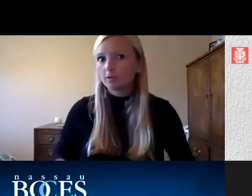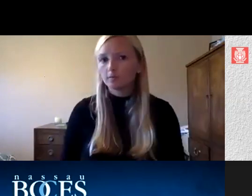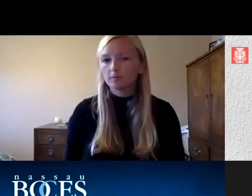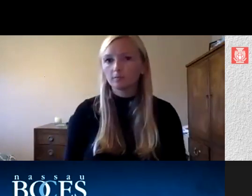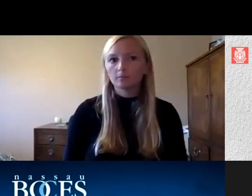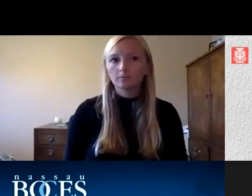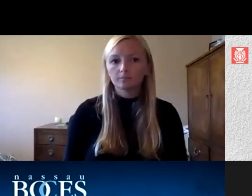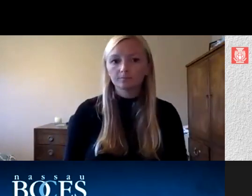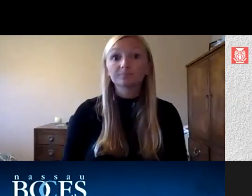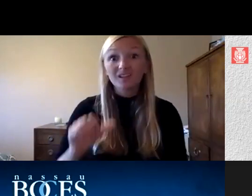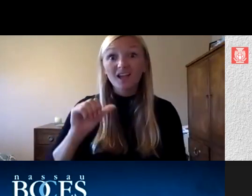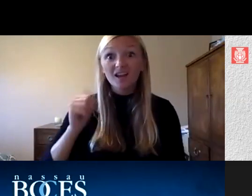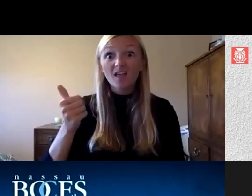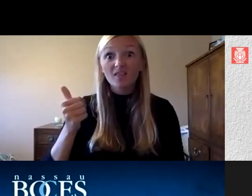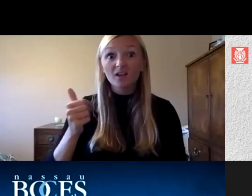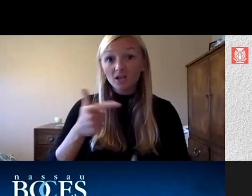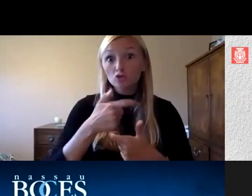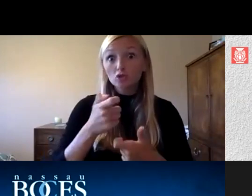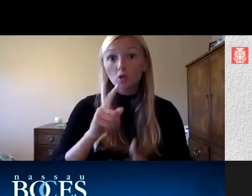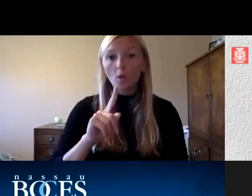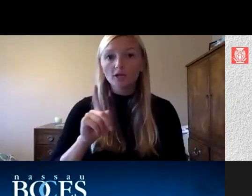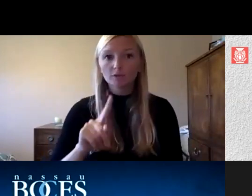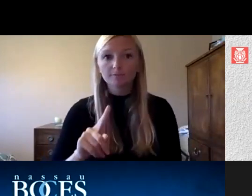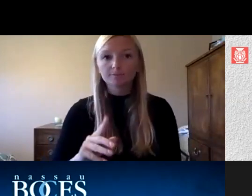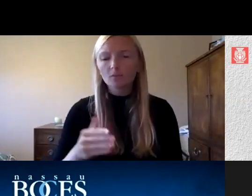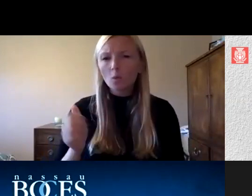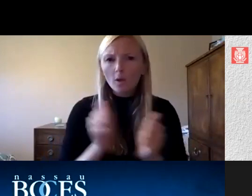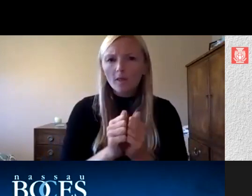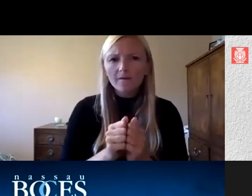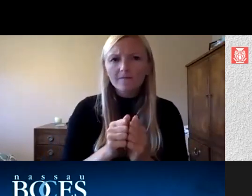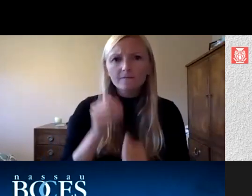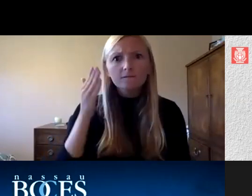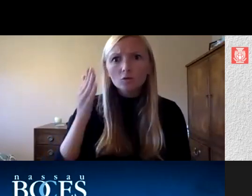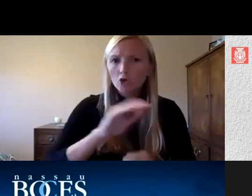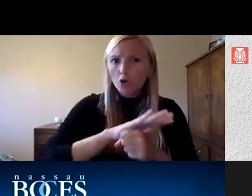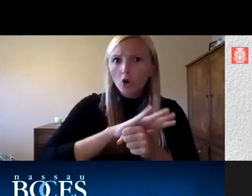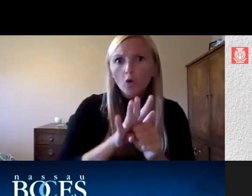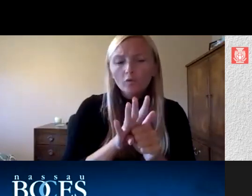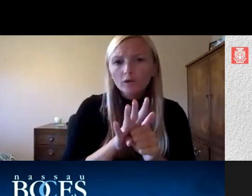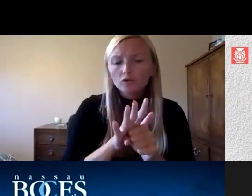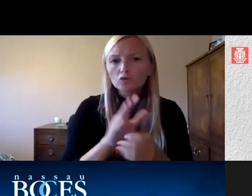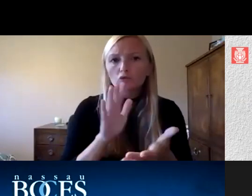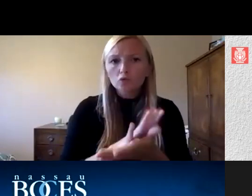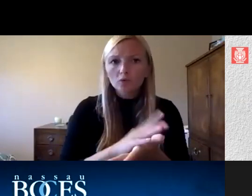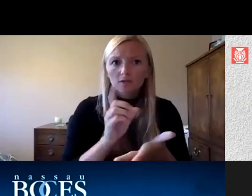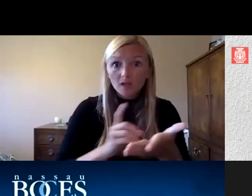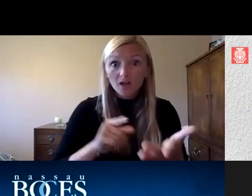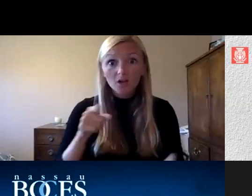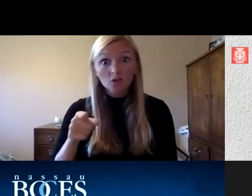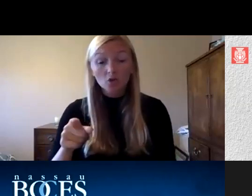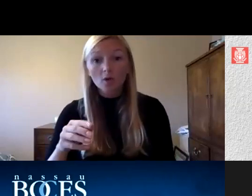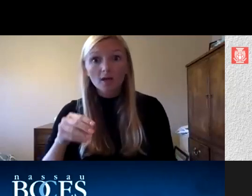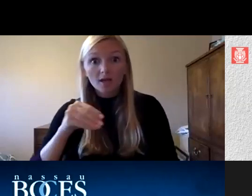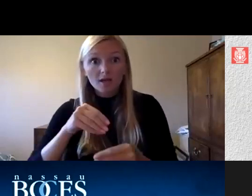we got another very interesting question with future covid school designing are you in a position where you can